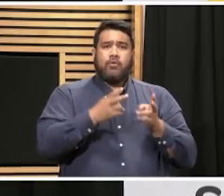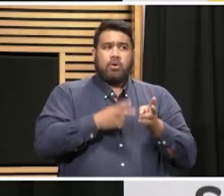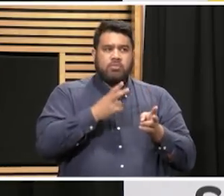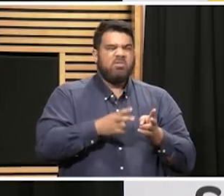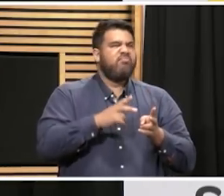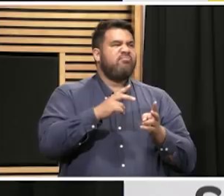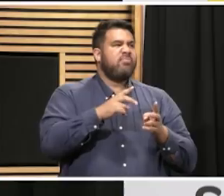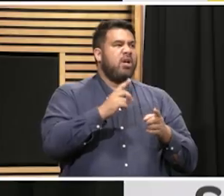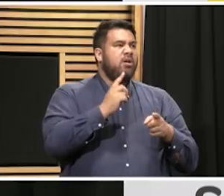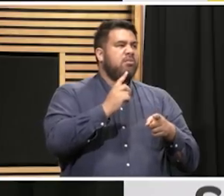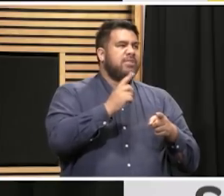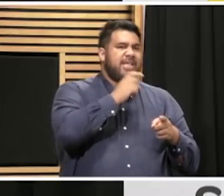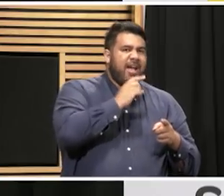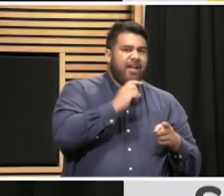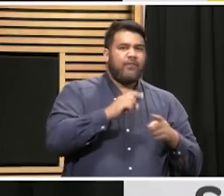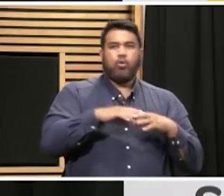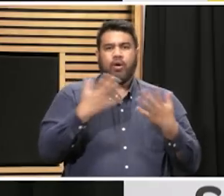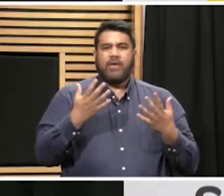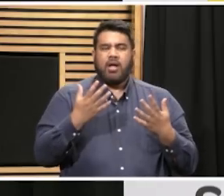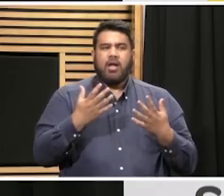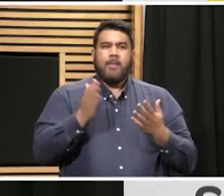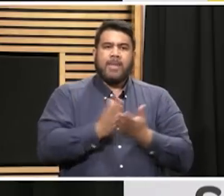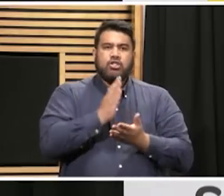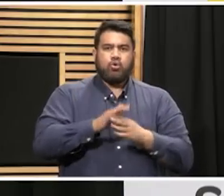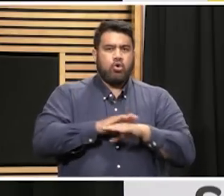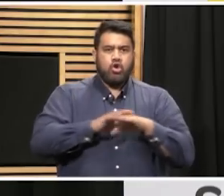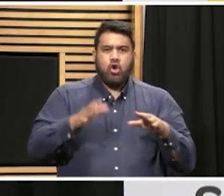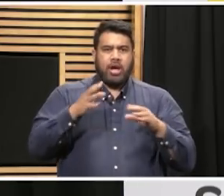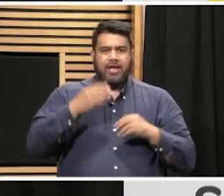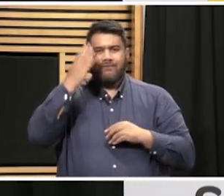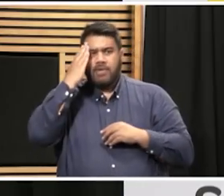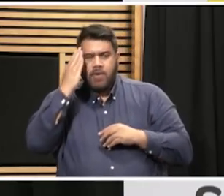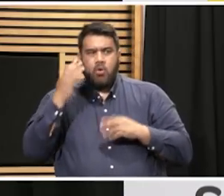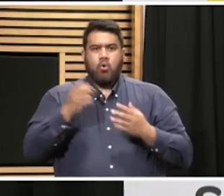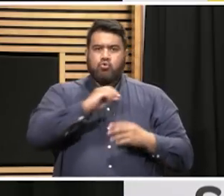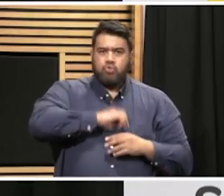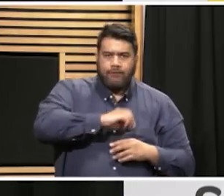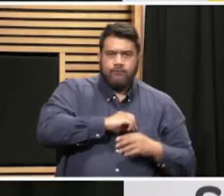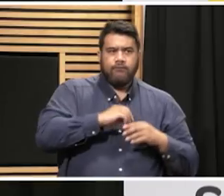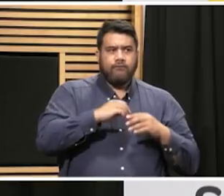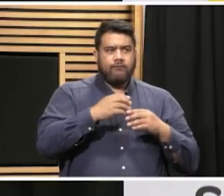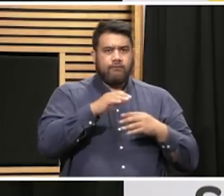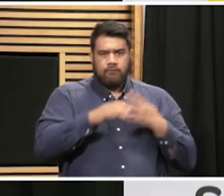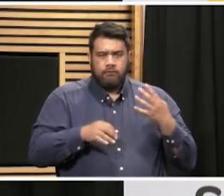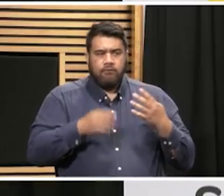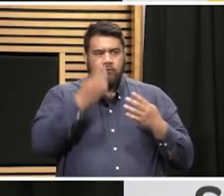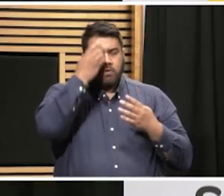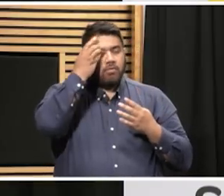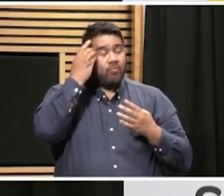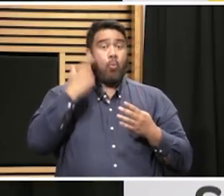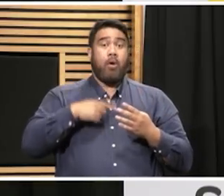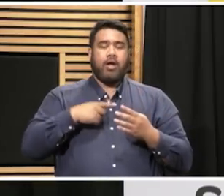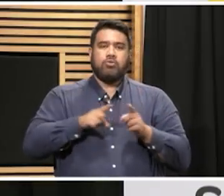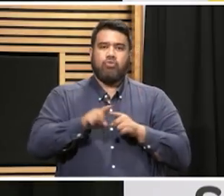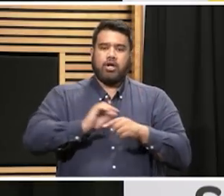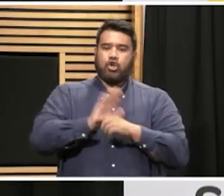and so on are not symptomatic and that we need to really keep our healthcare facilities COVID-19 free if we're